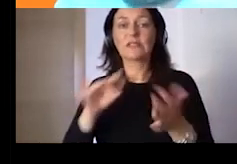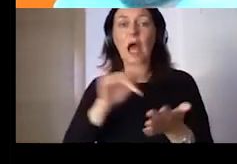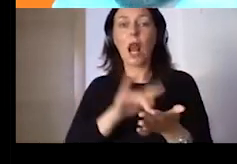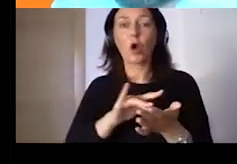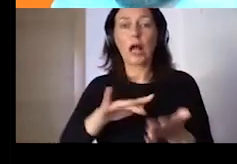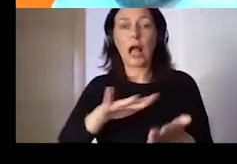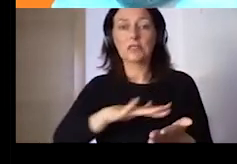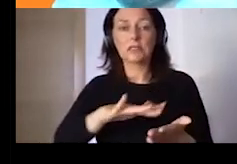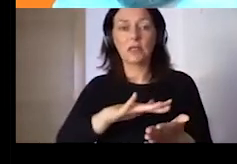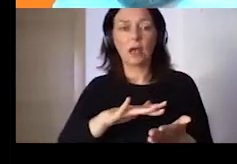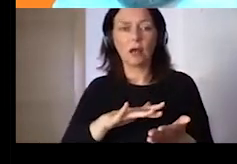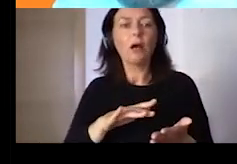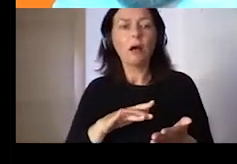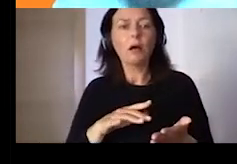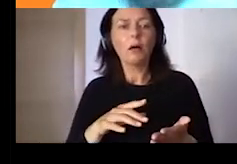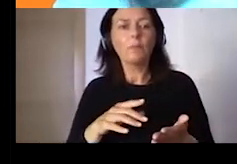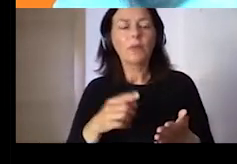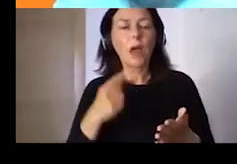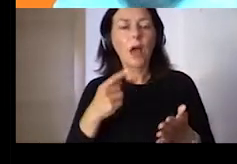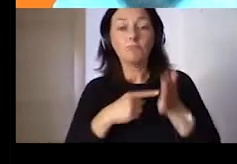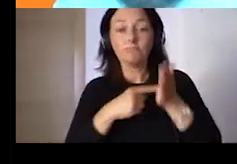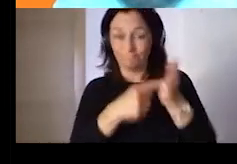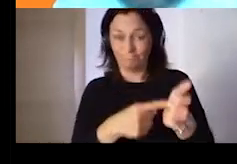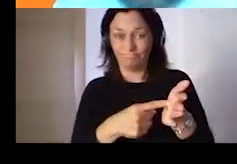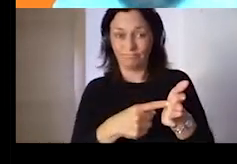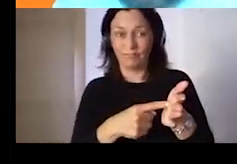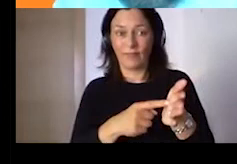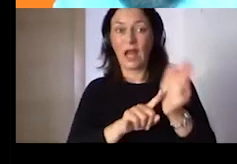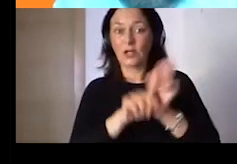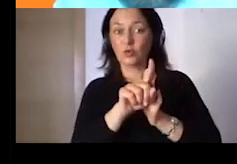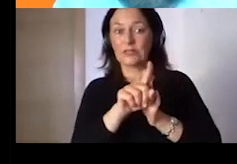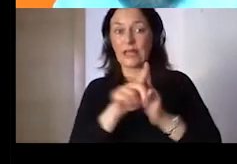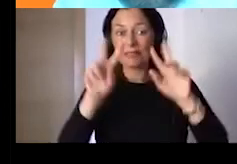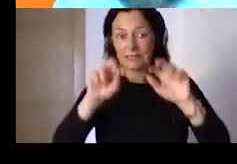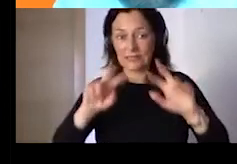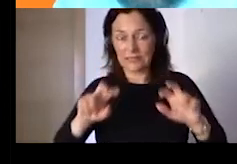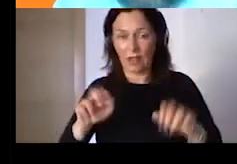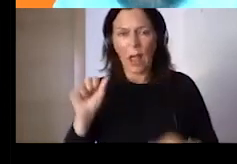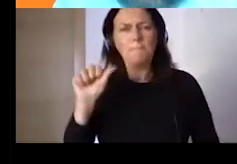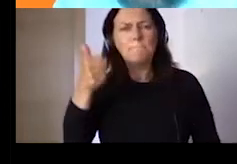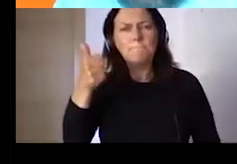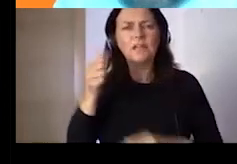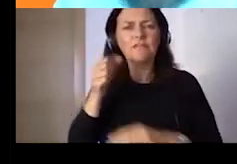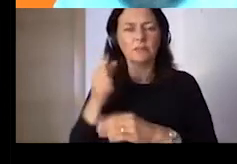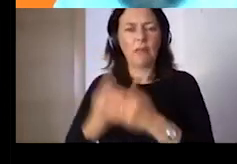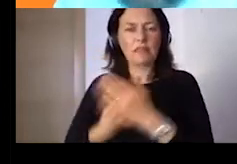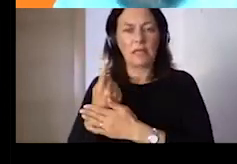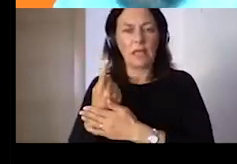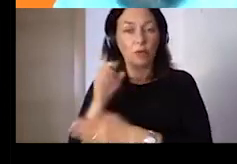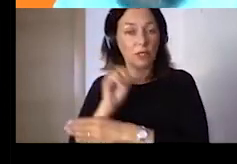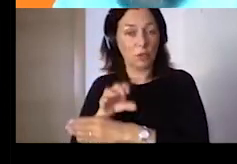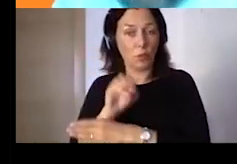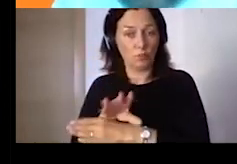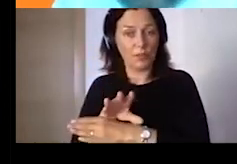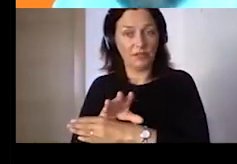factor that impacts on the level of digital literacy.